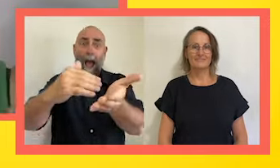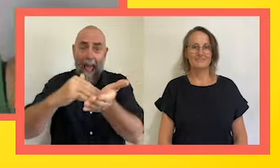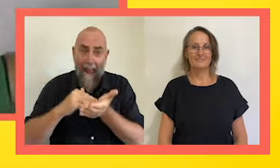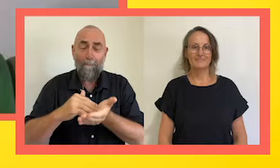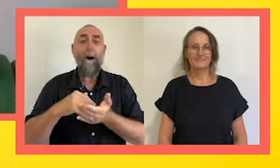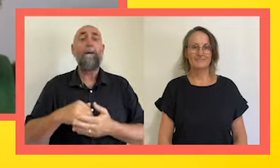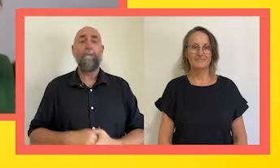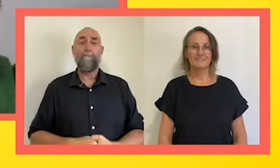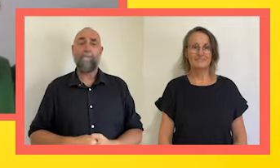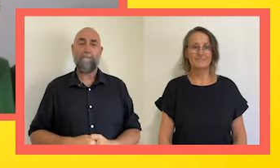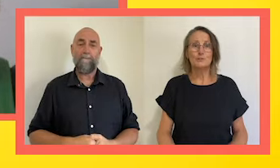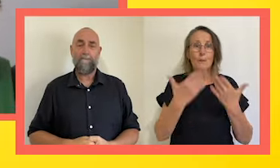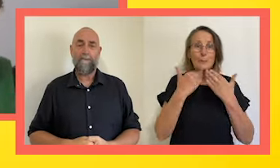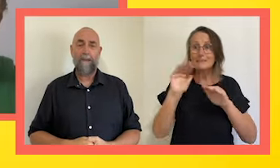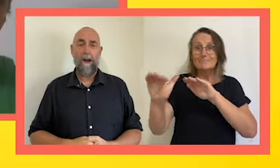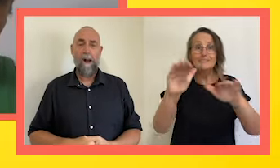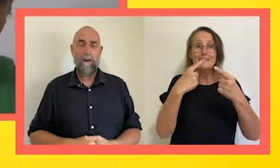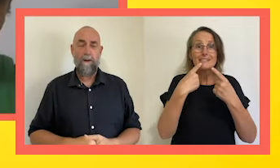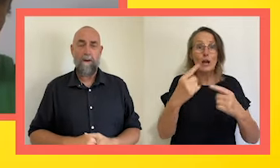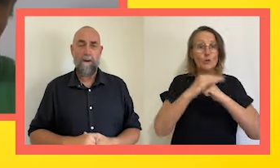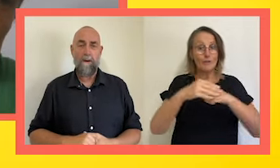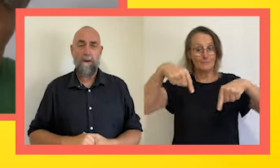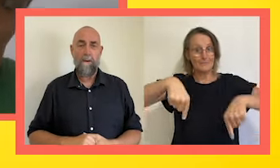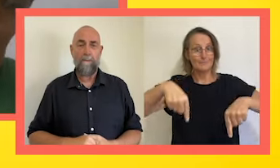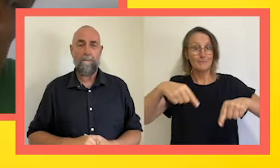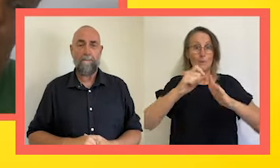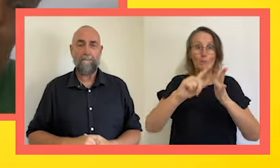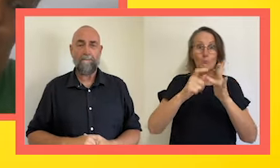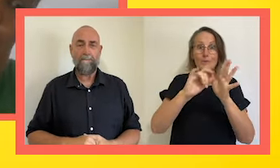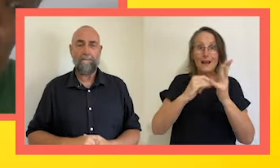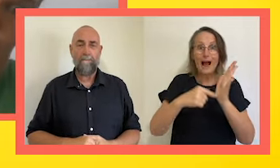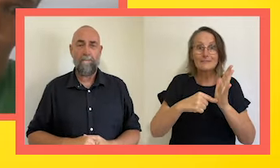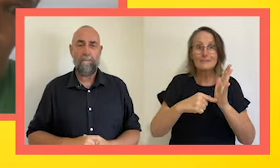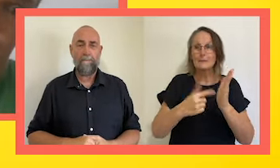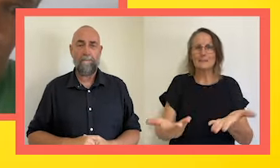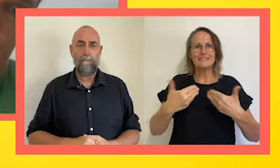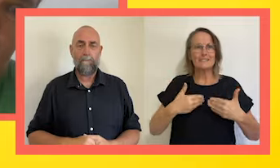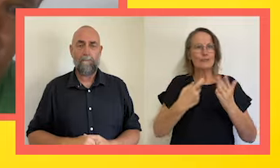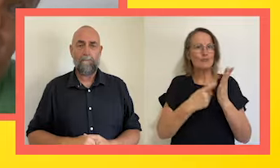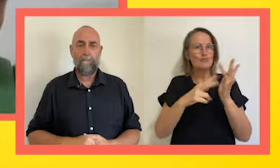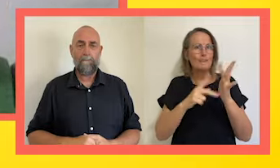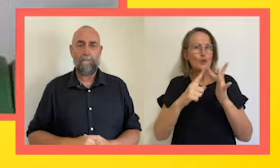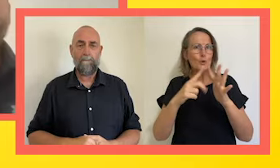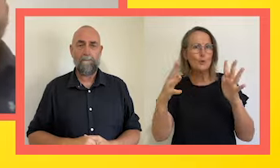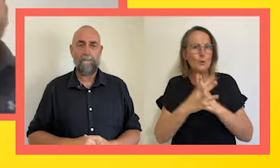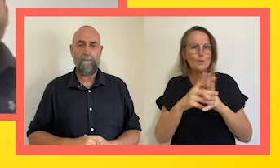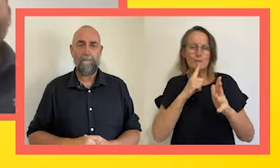you all to tell your friends about what we are doing and then you need to leave us an awesome review because I want to be invited back.